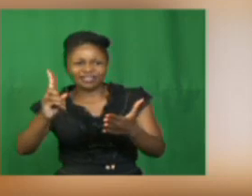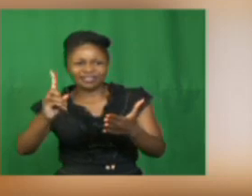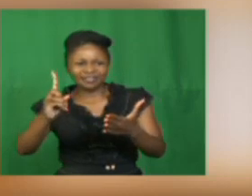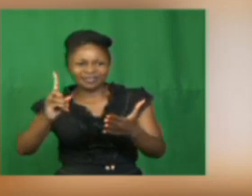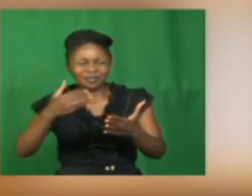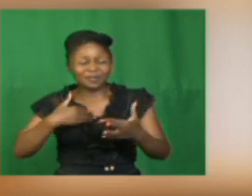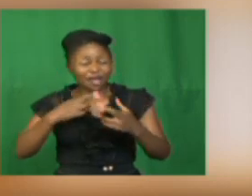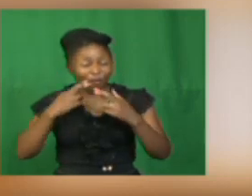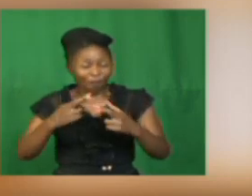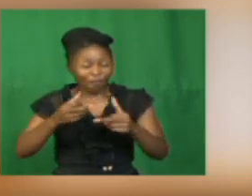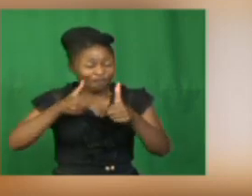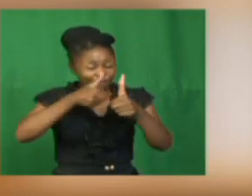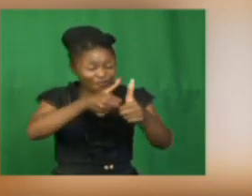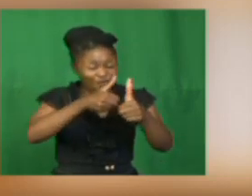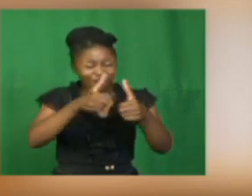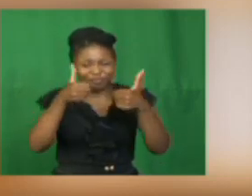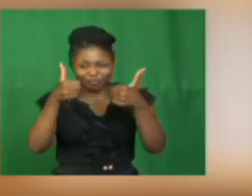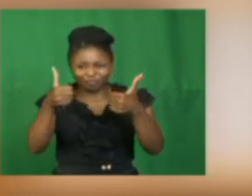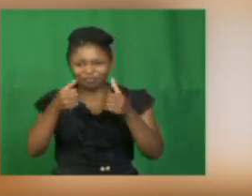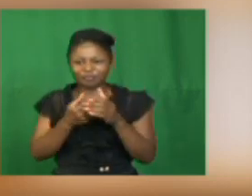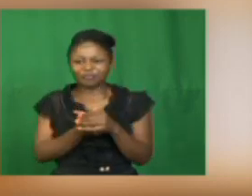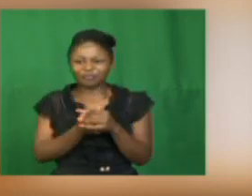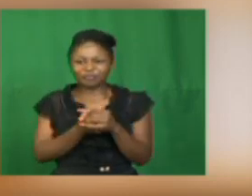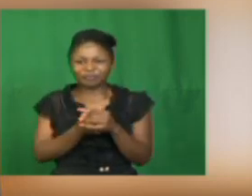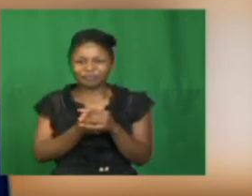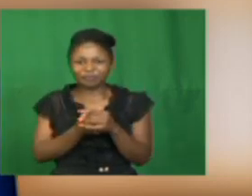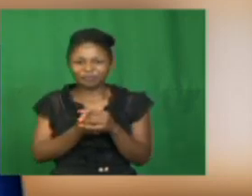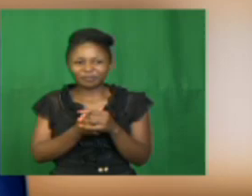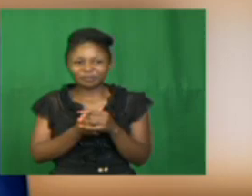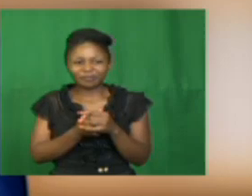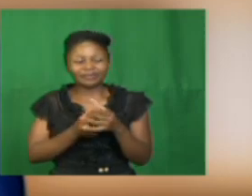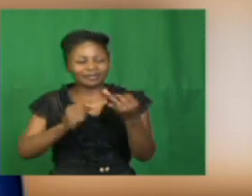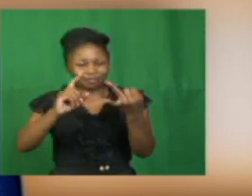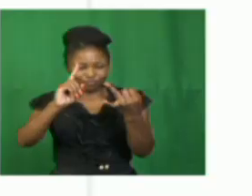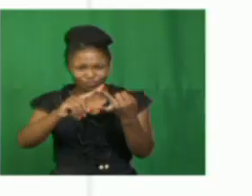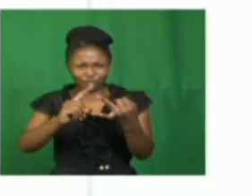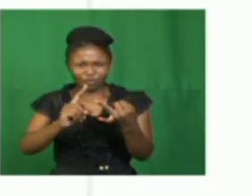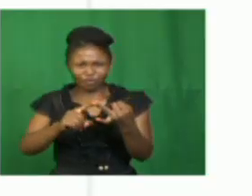following very well, is, or are, the characters.